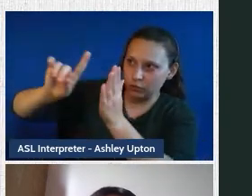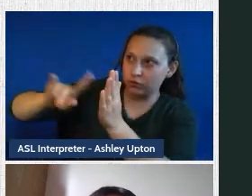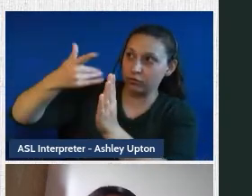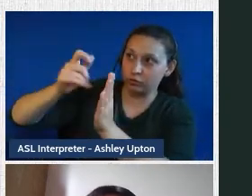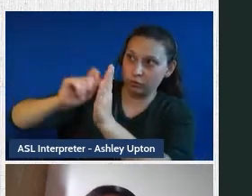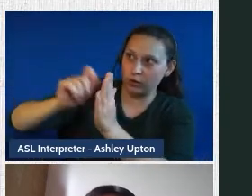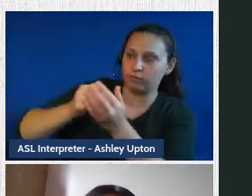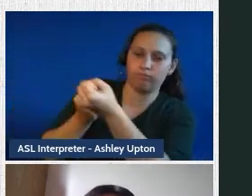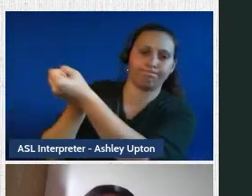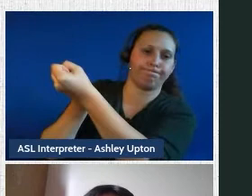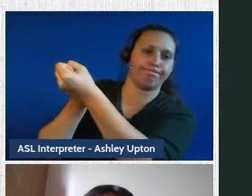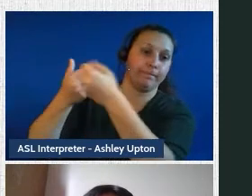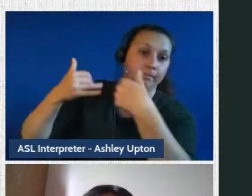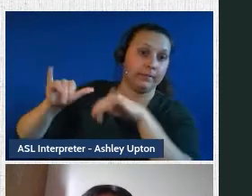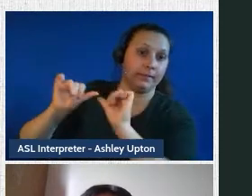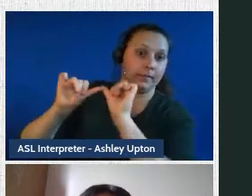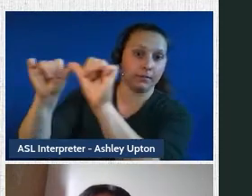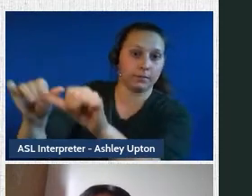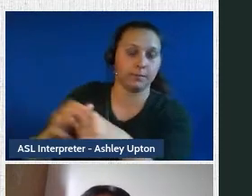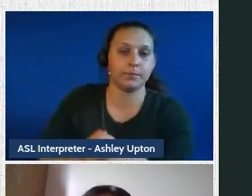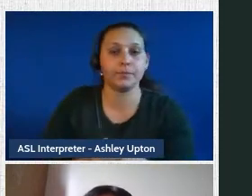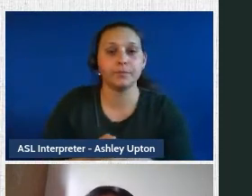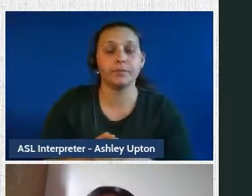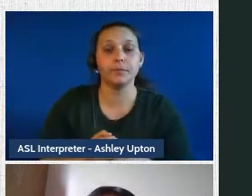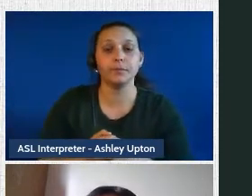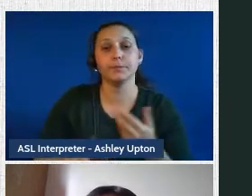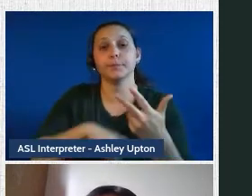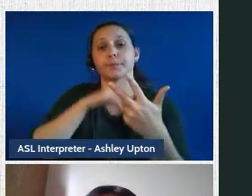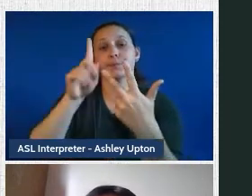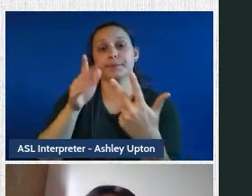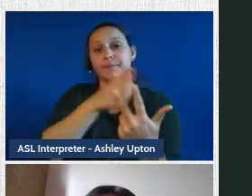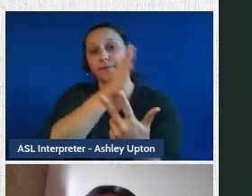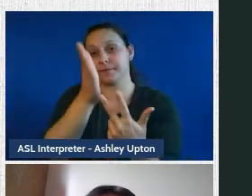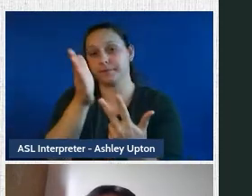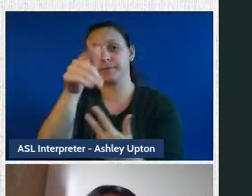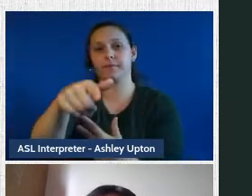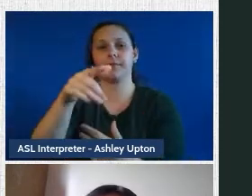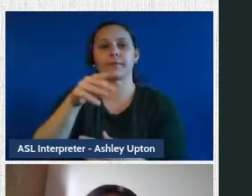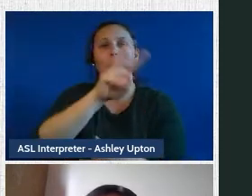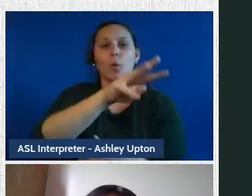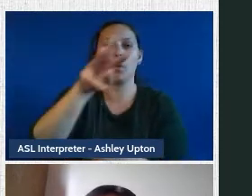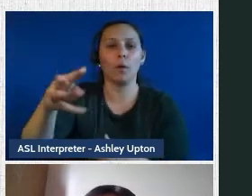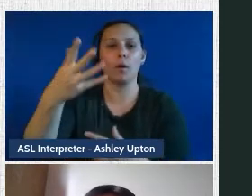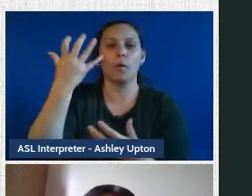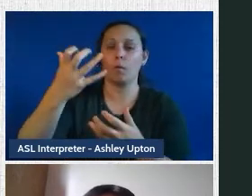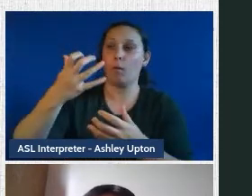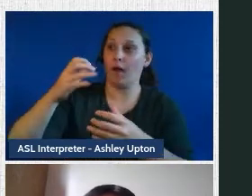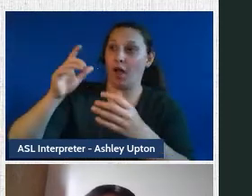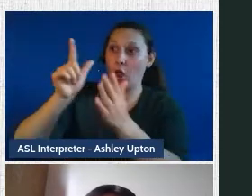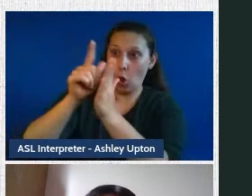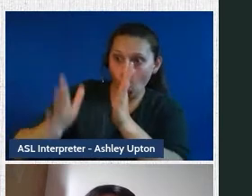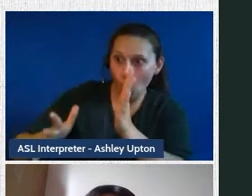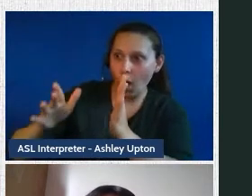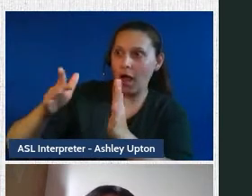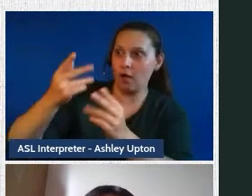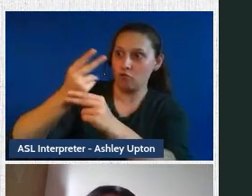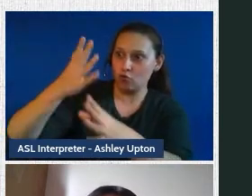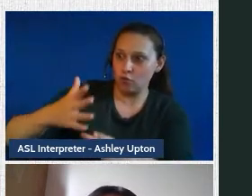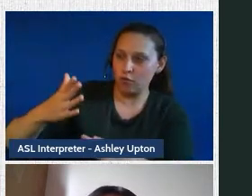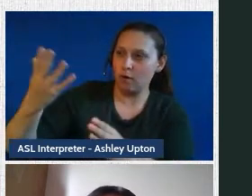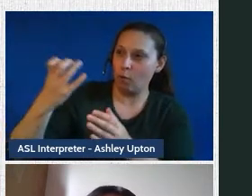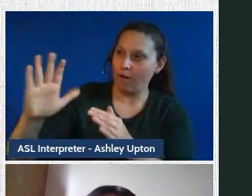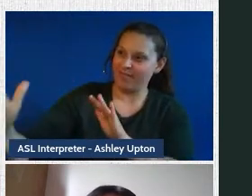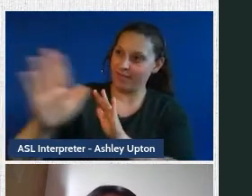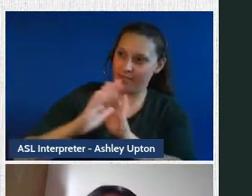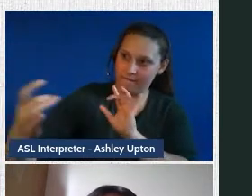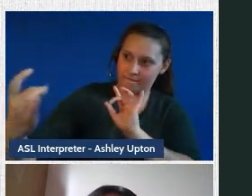well, we want to continue refining our website and tool. We want to receive additional feedback from more lawyers and consumers and just continue refining